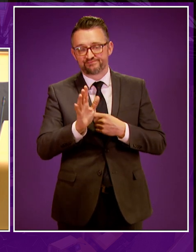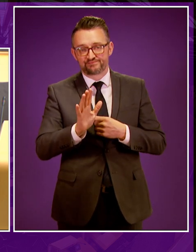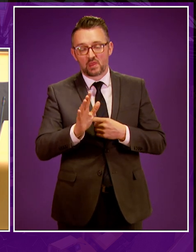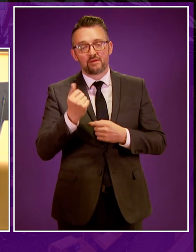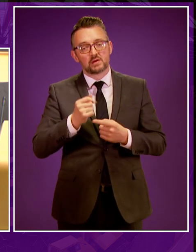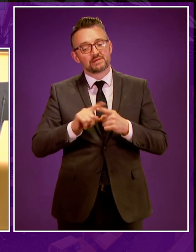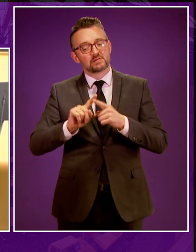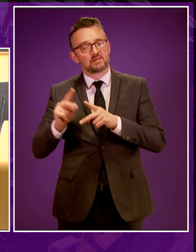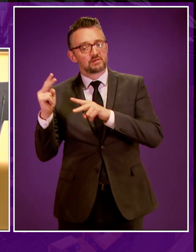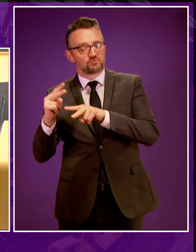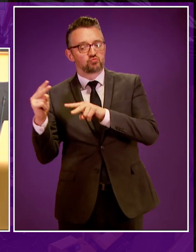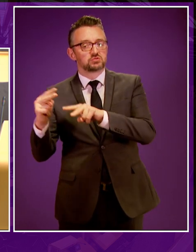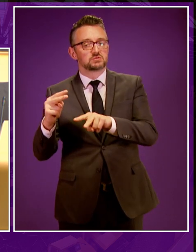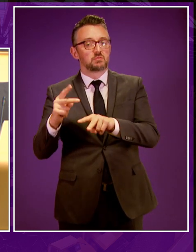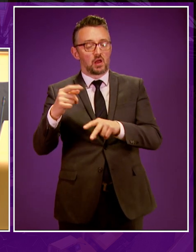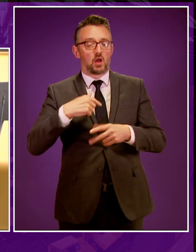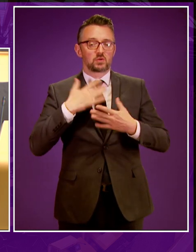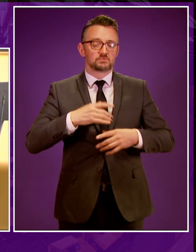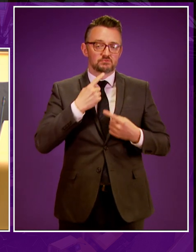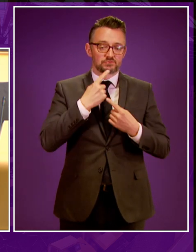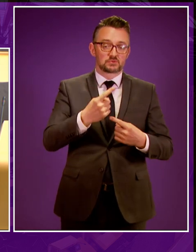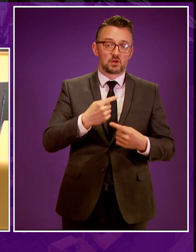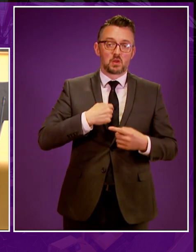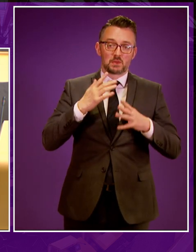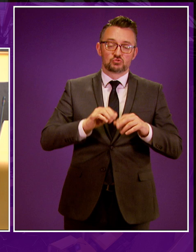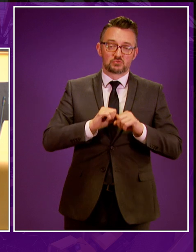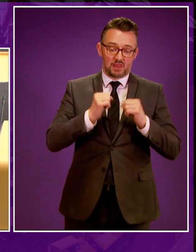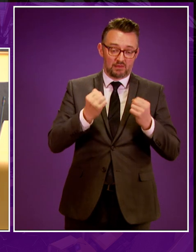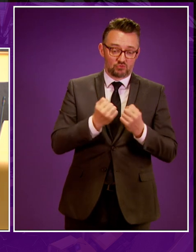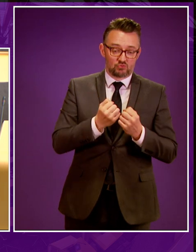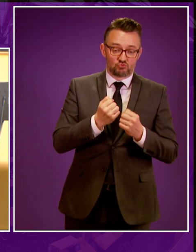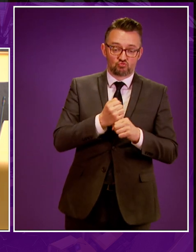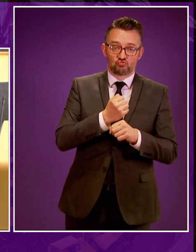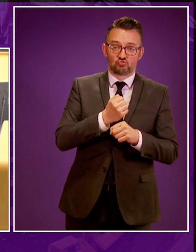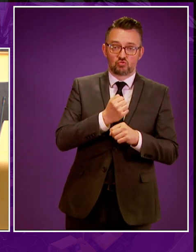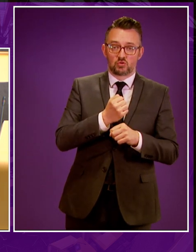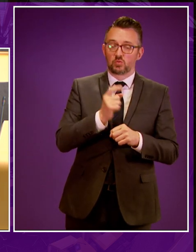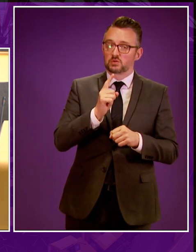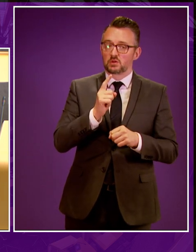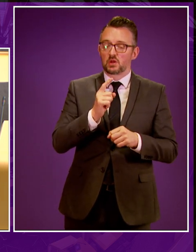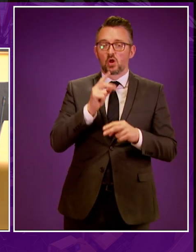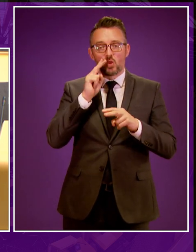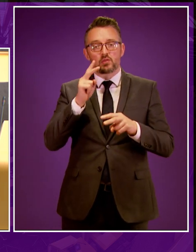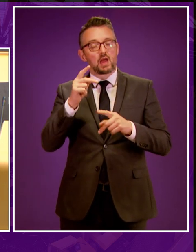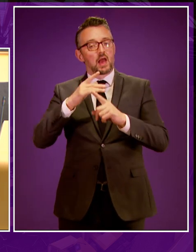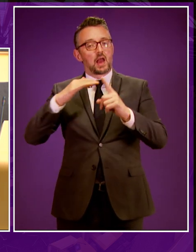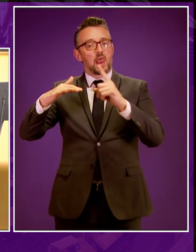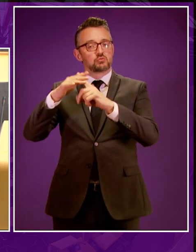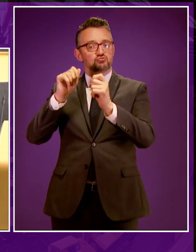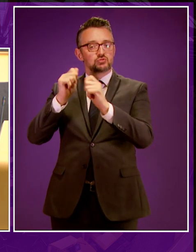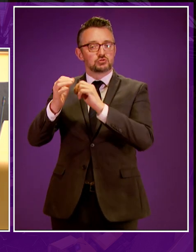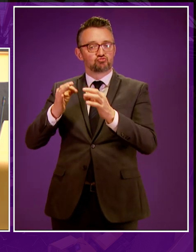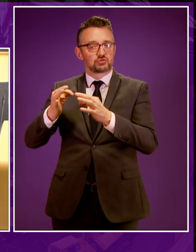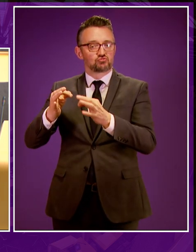to take, but my starting point is that everything we do has to be seen in the context of the climate change strategy